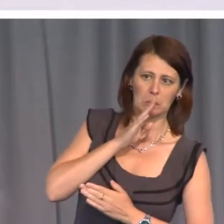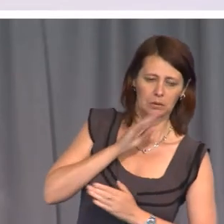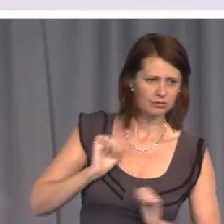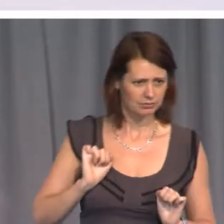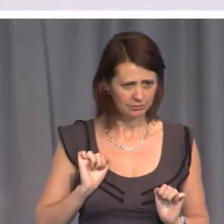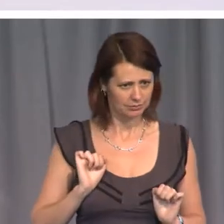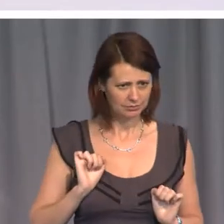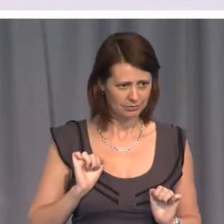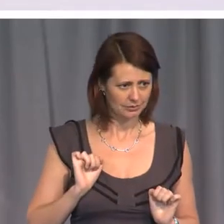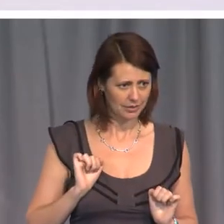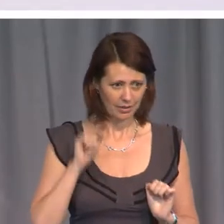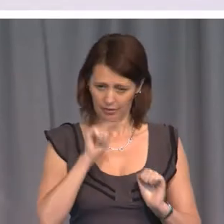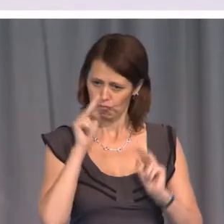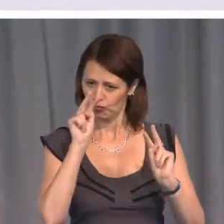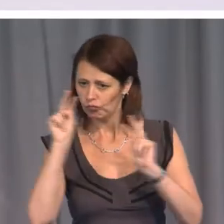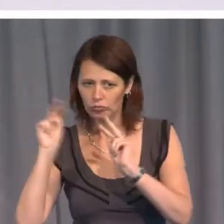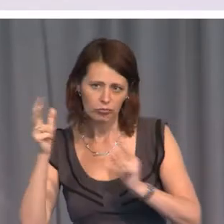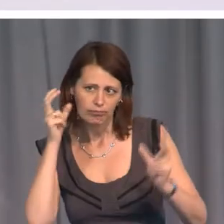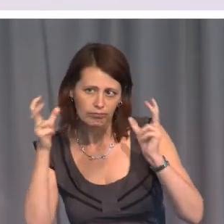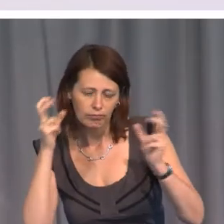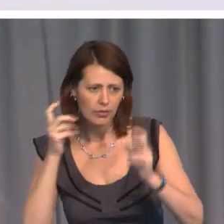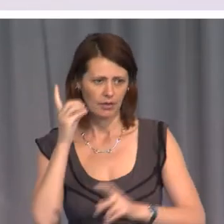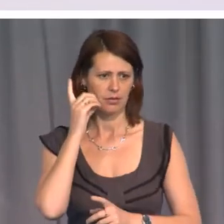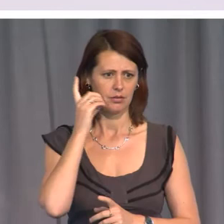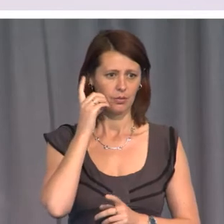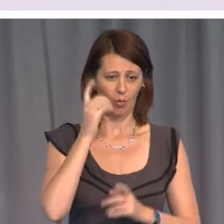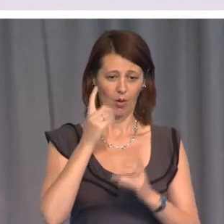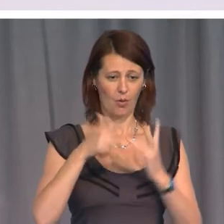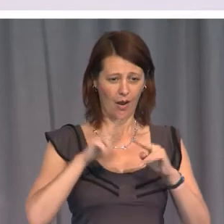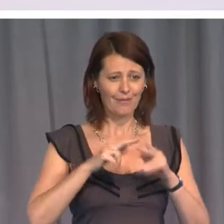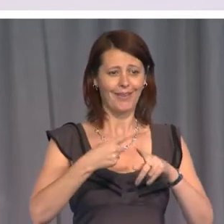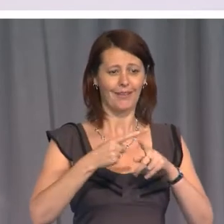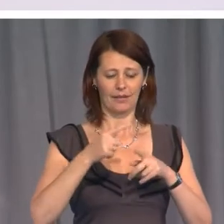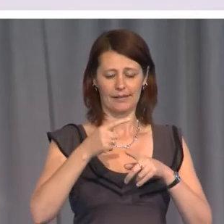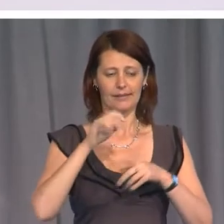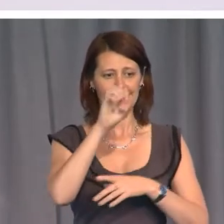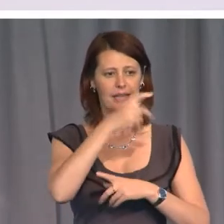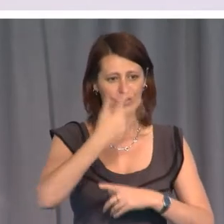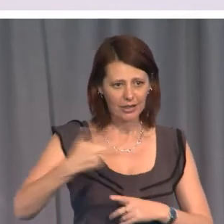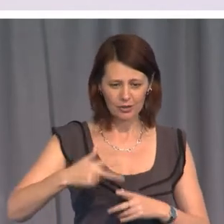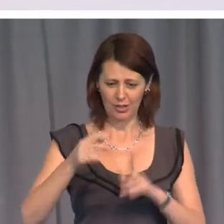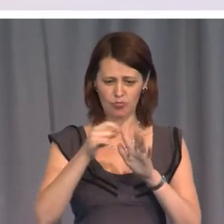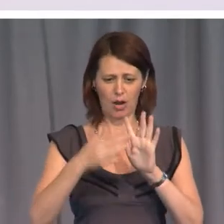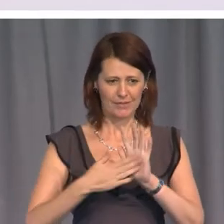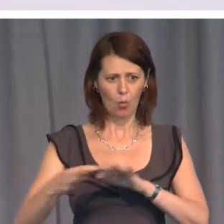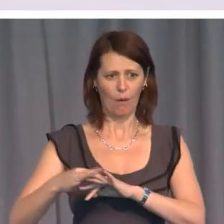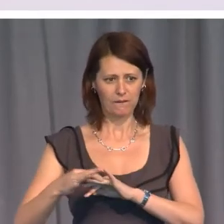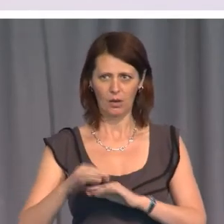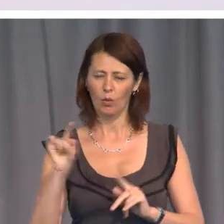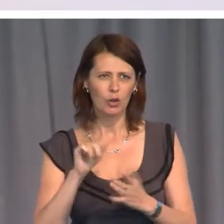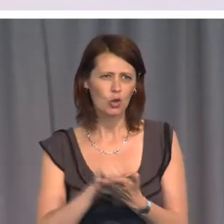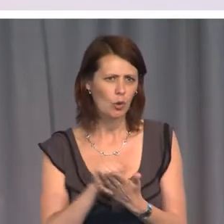gleaned from the mobile phone of the wife of the Indonesian prime minister. What, her shopping list?